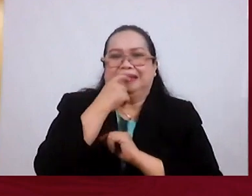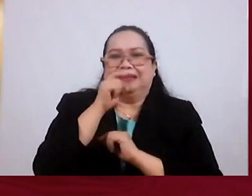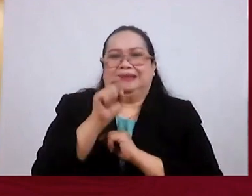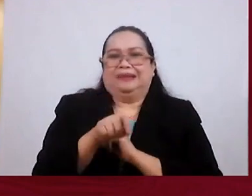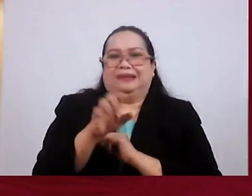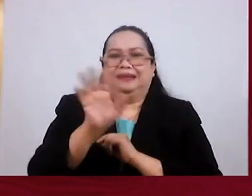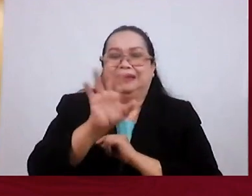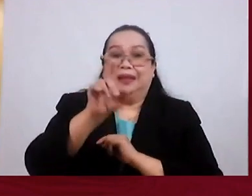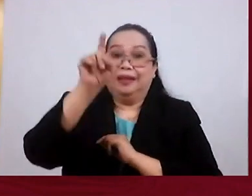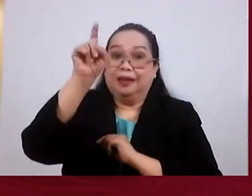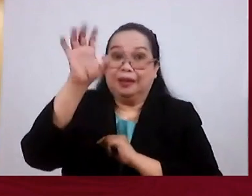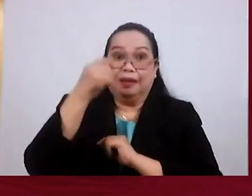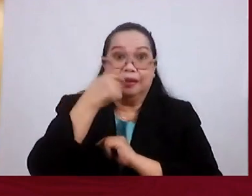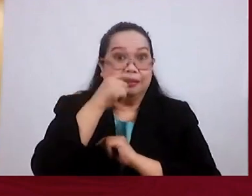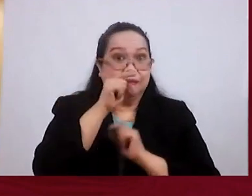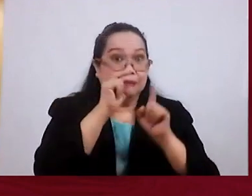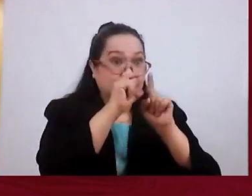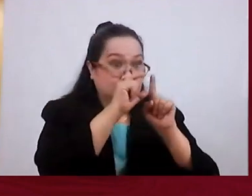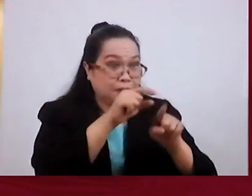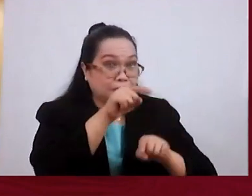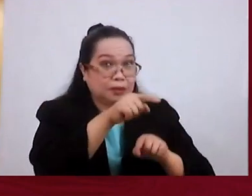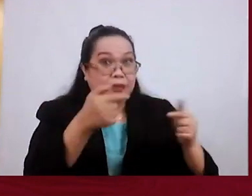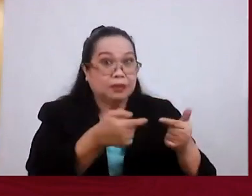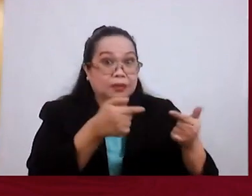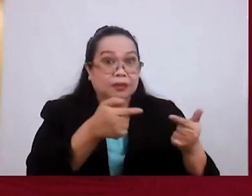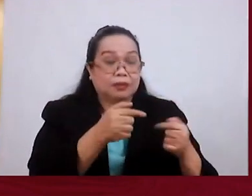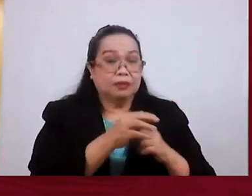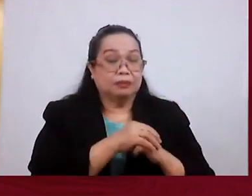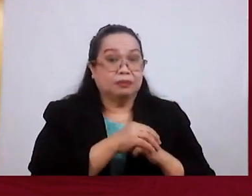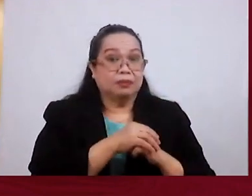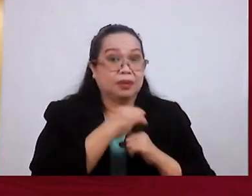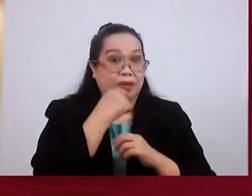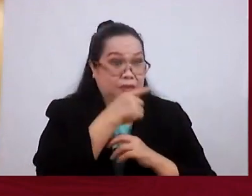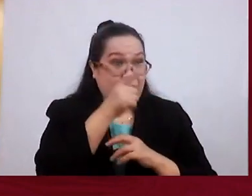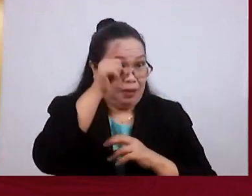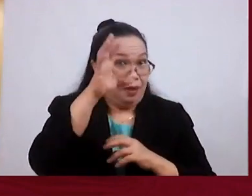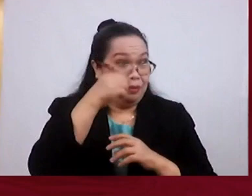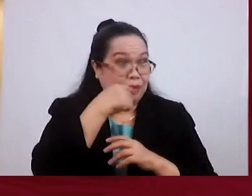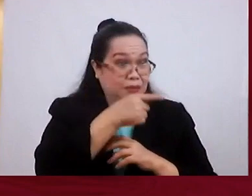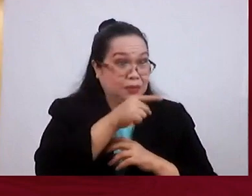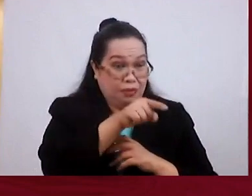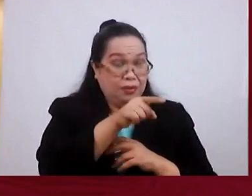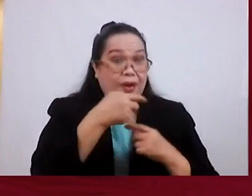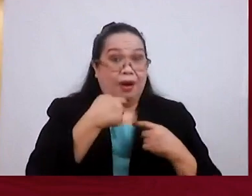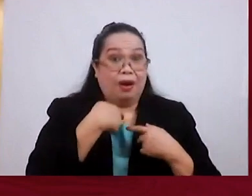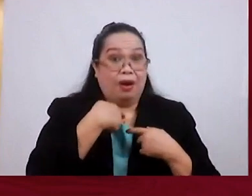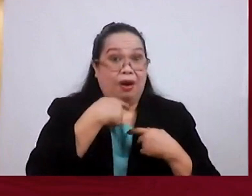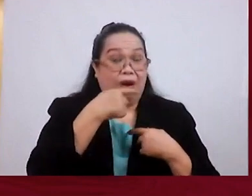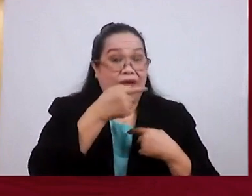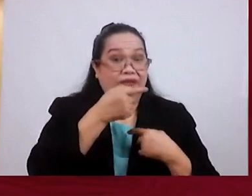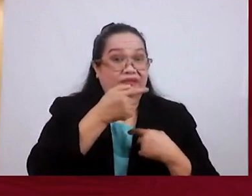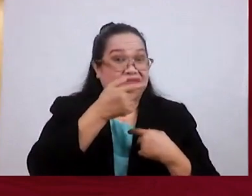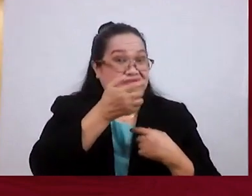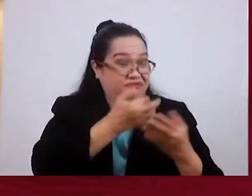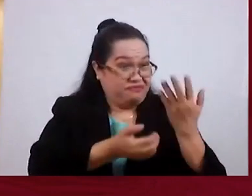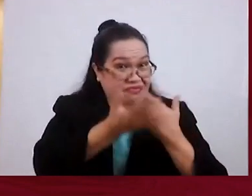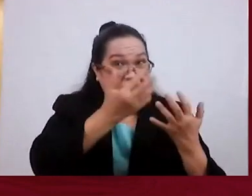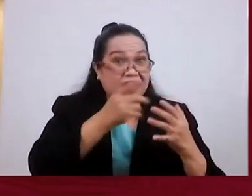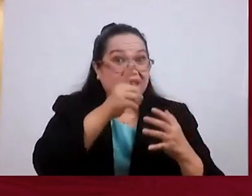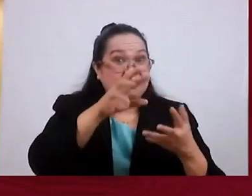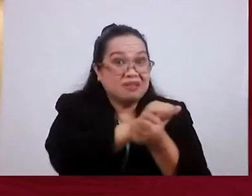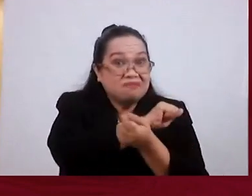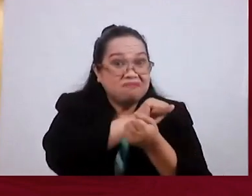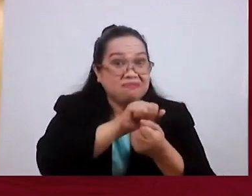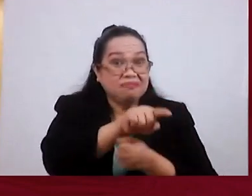God will never say to a believer who has sinned against him that there is a fury of fire that will consume you.